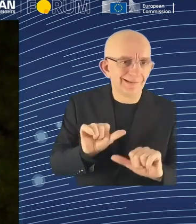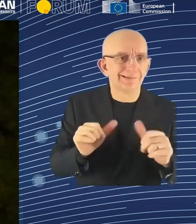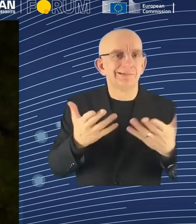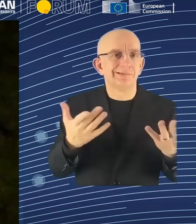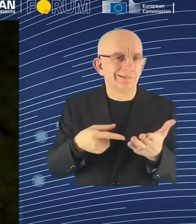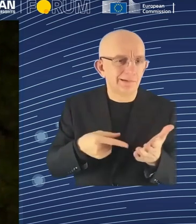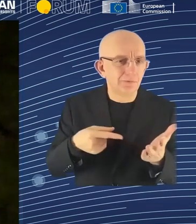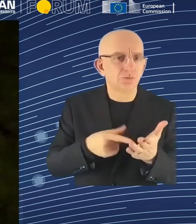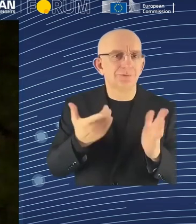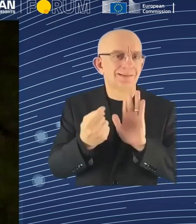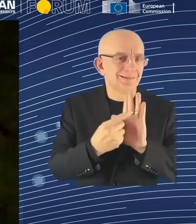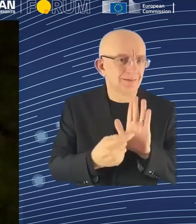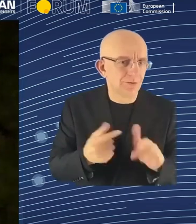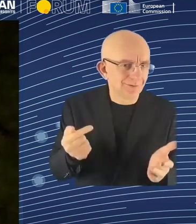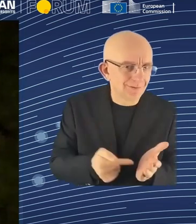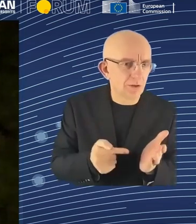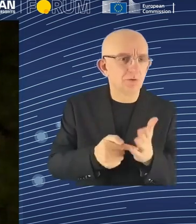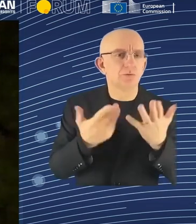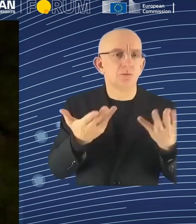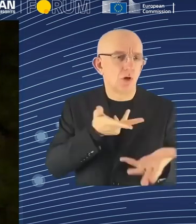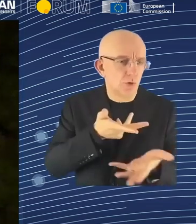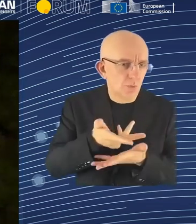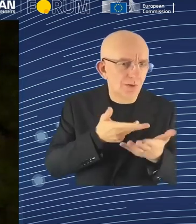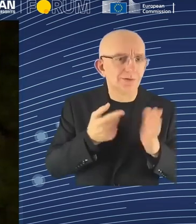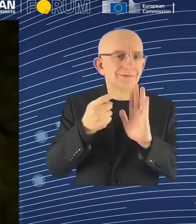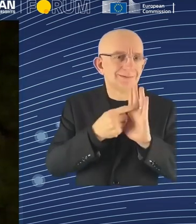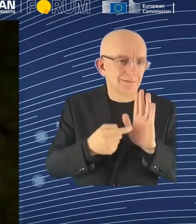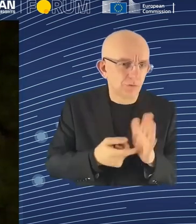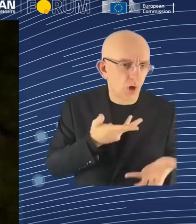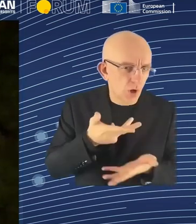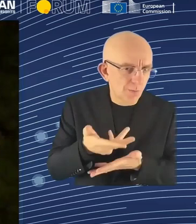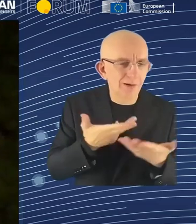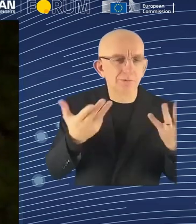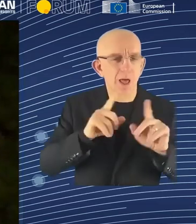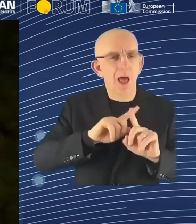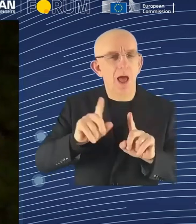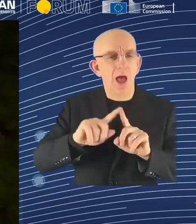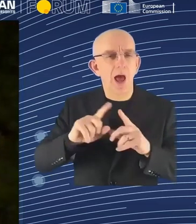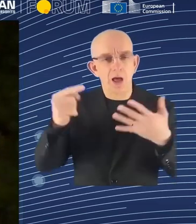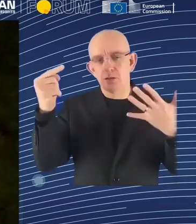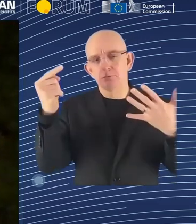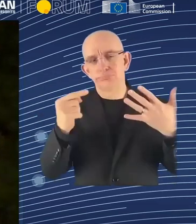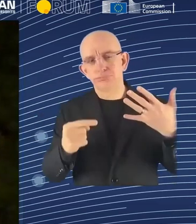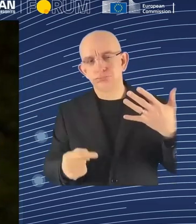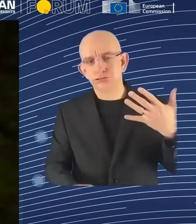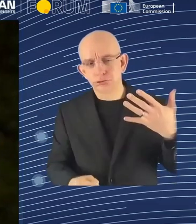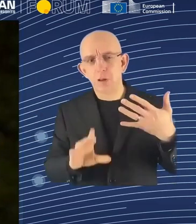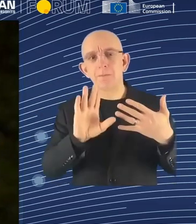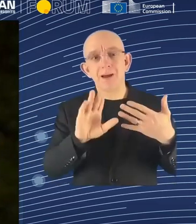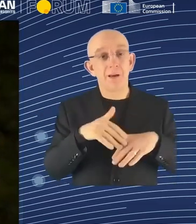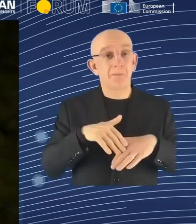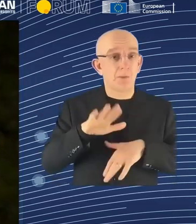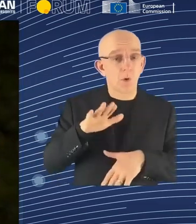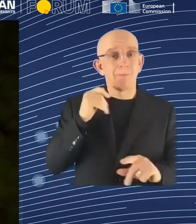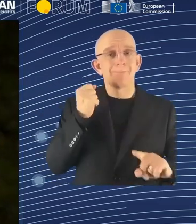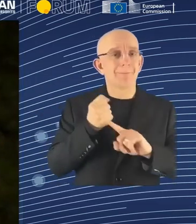You know, those sectors seem to be most impacted by this kind of technology, especially